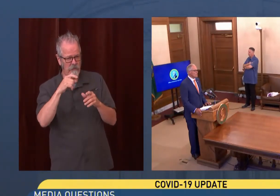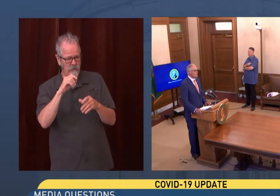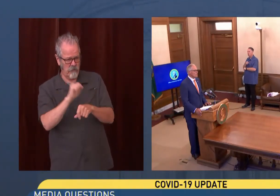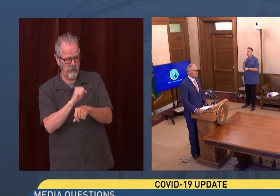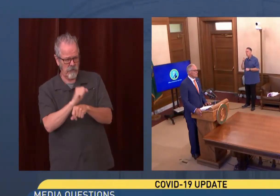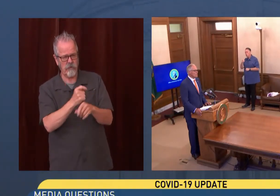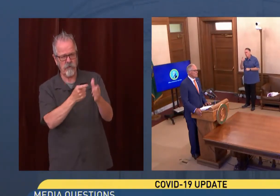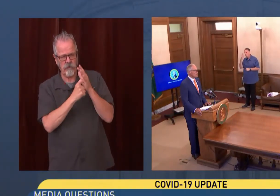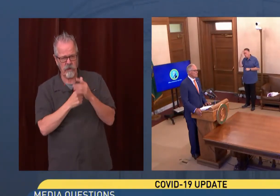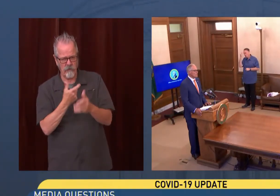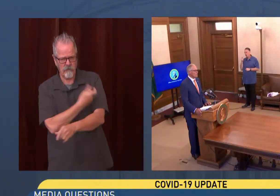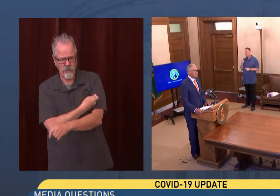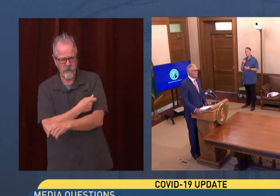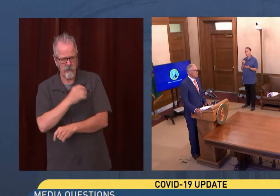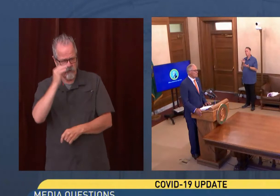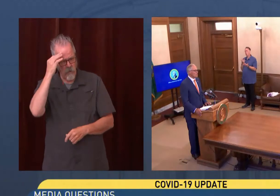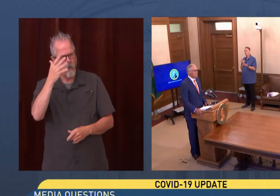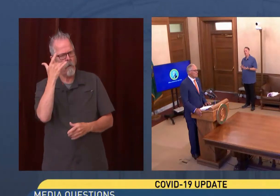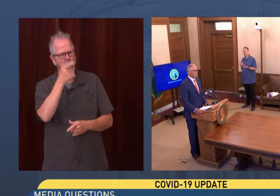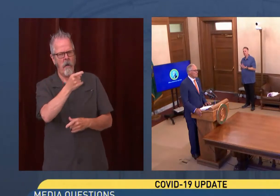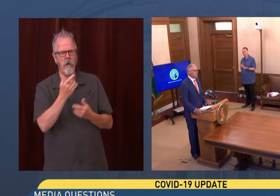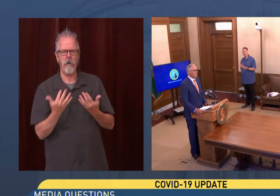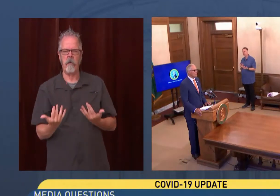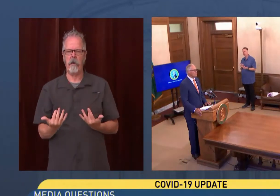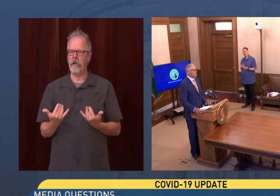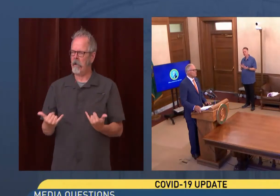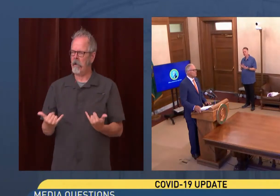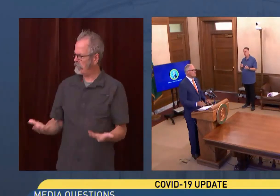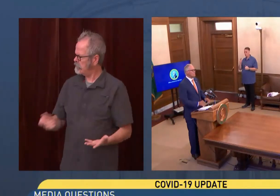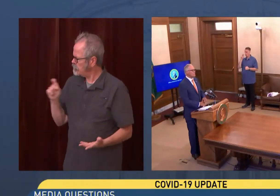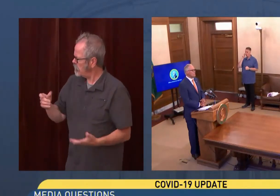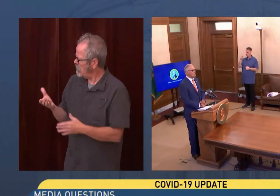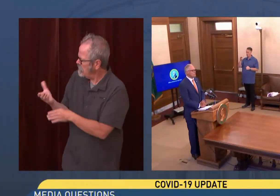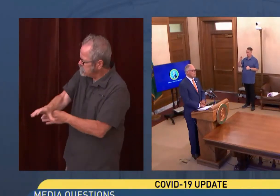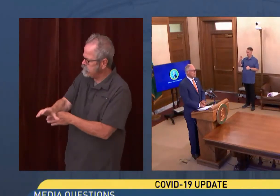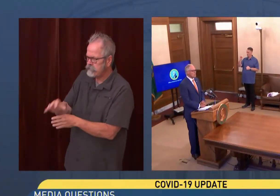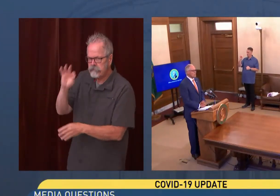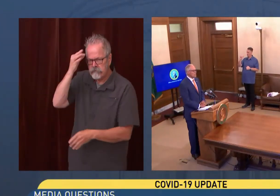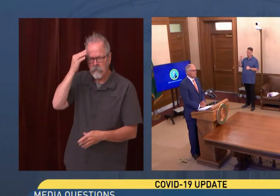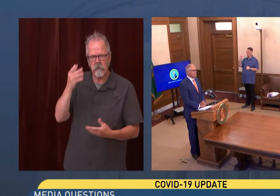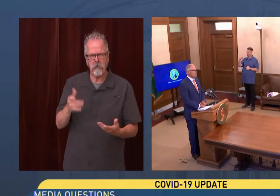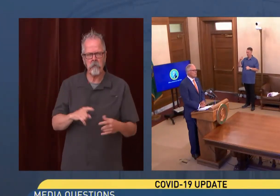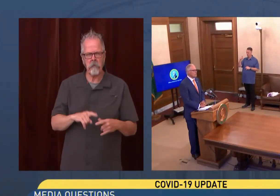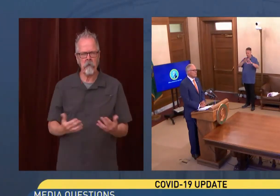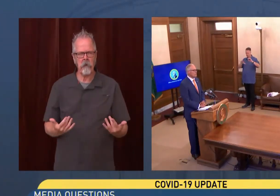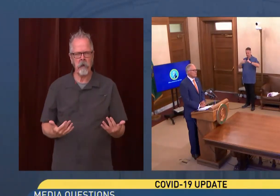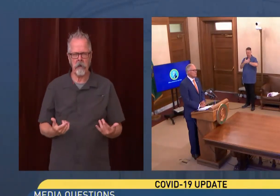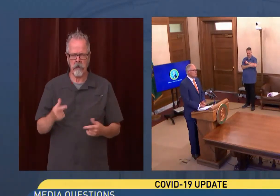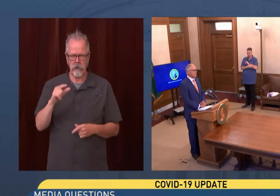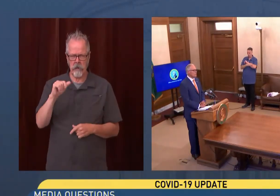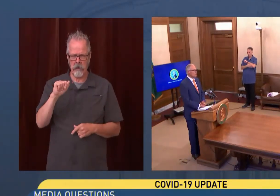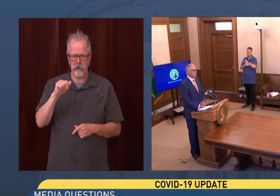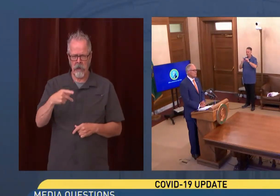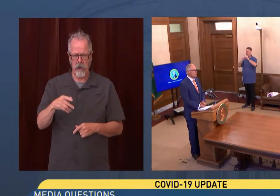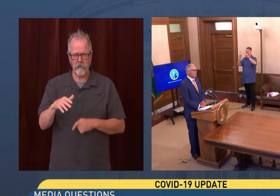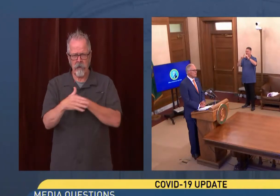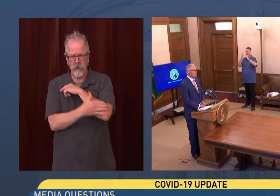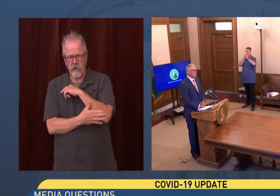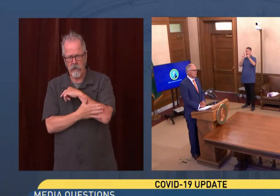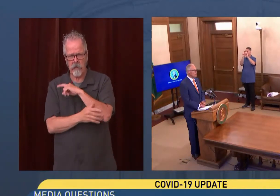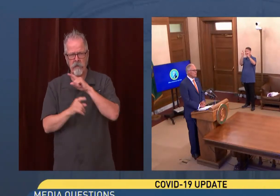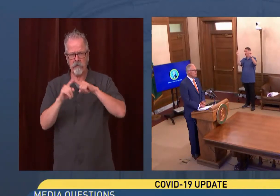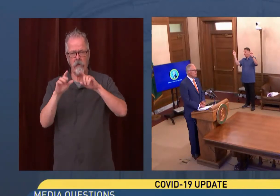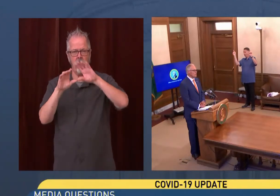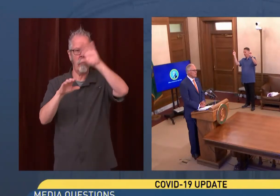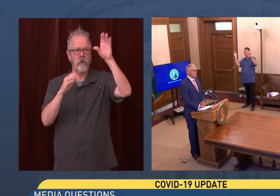dictated decision here? And when you look at that county map, why, since you had a county-by-county approach previously, why not require the